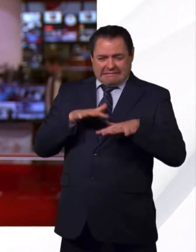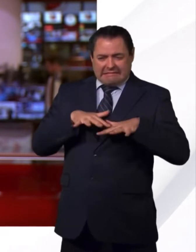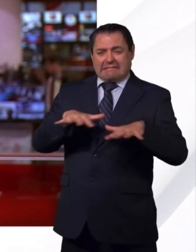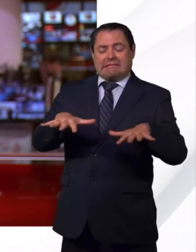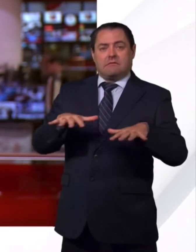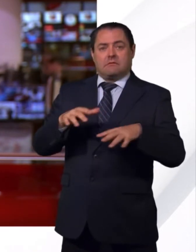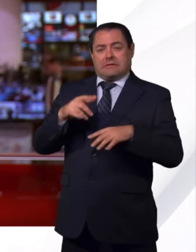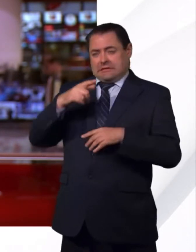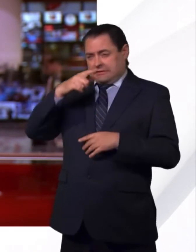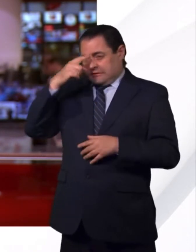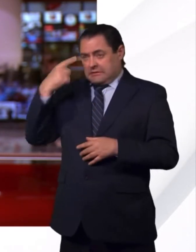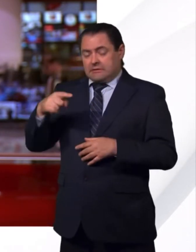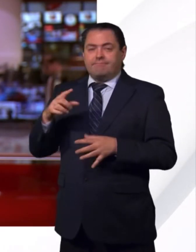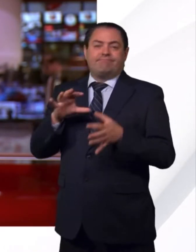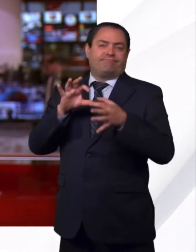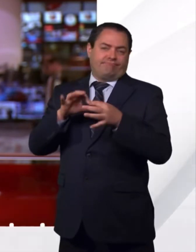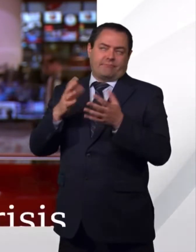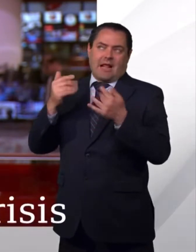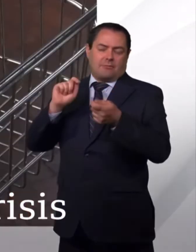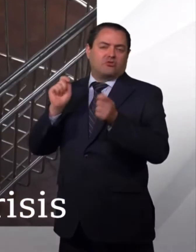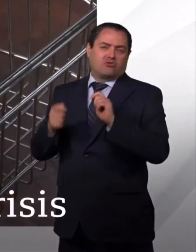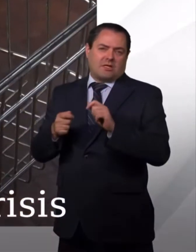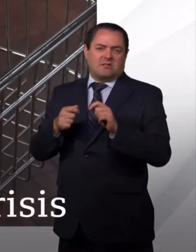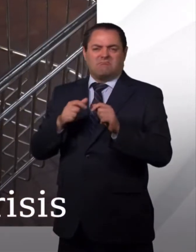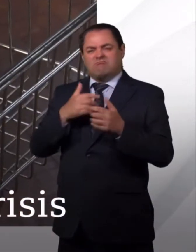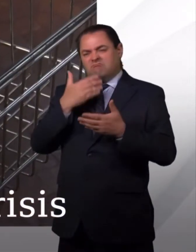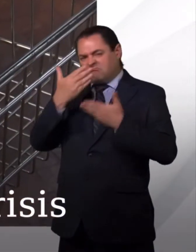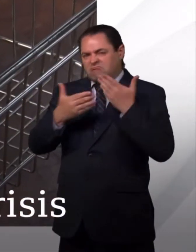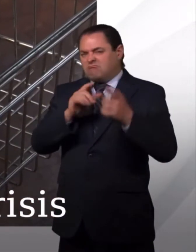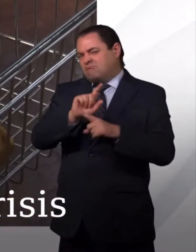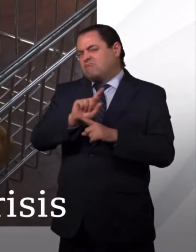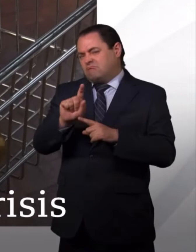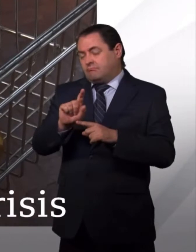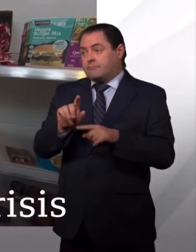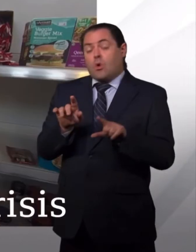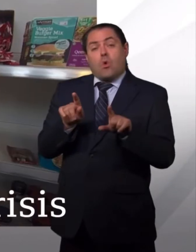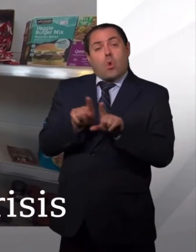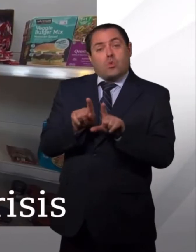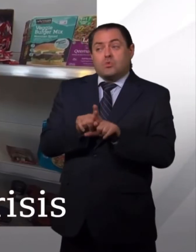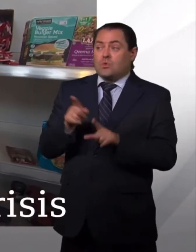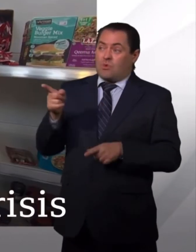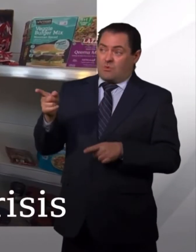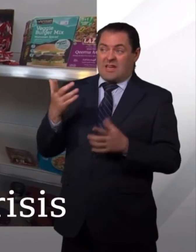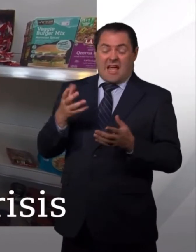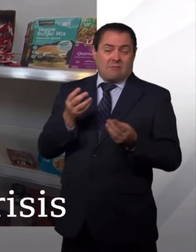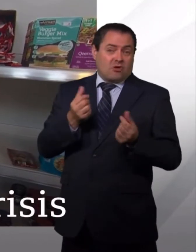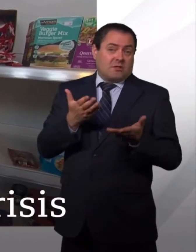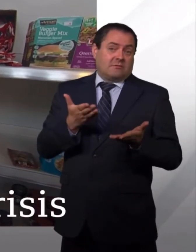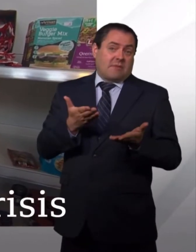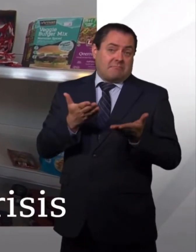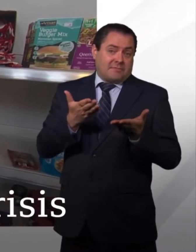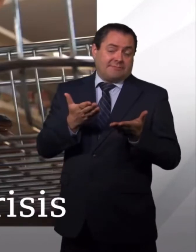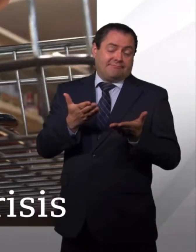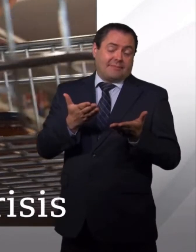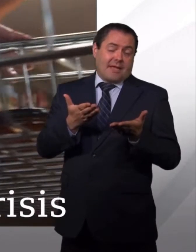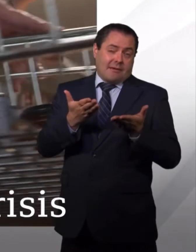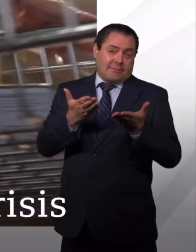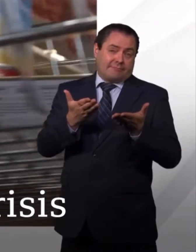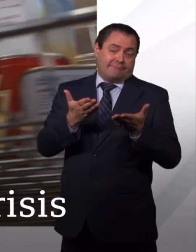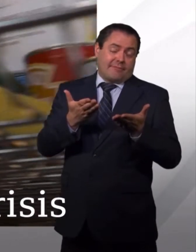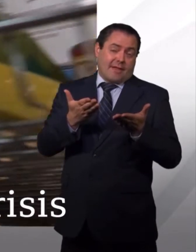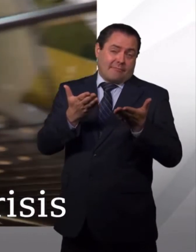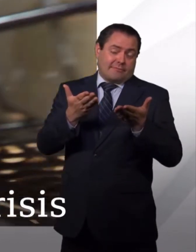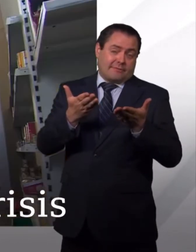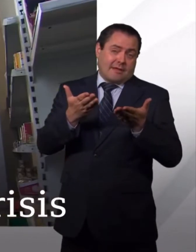events and climate change. Also on the programme. More pressure on households. Prices continue to rise at their fastest